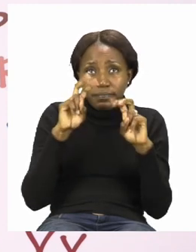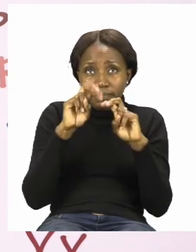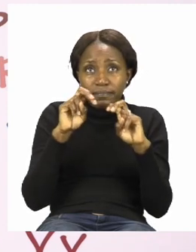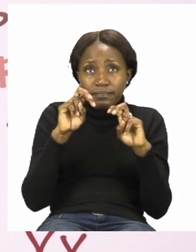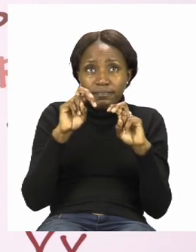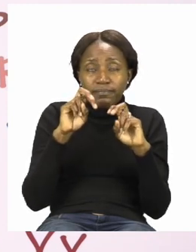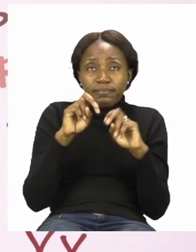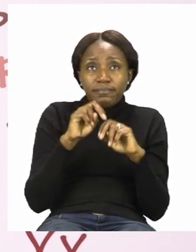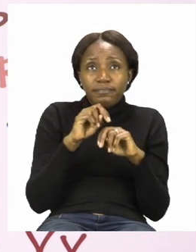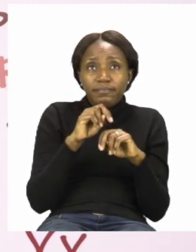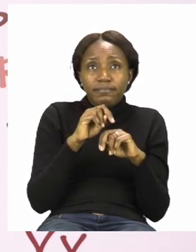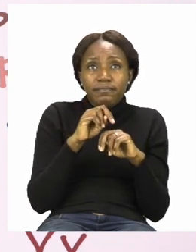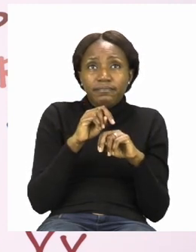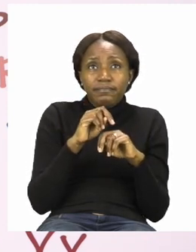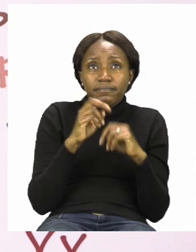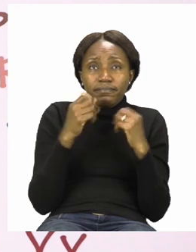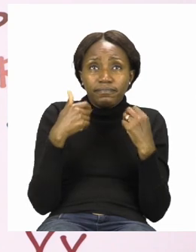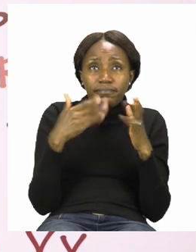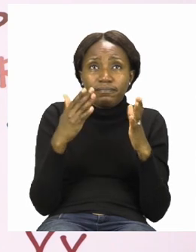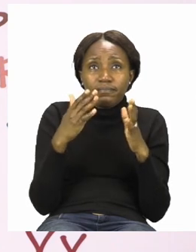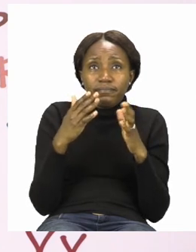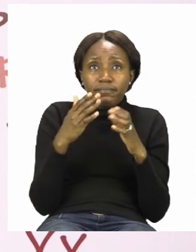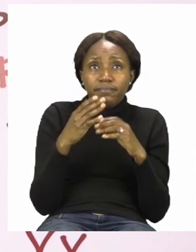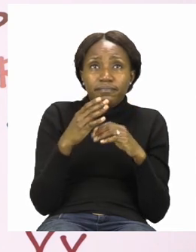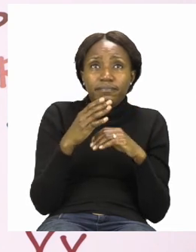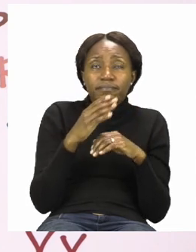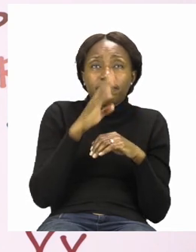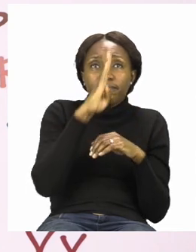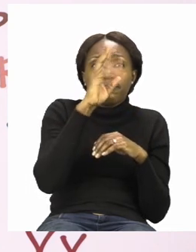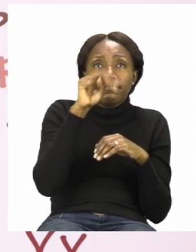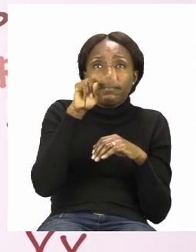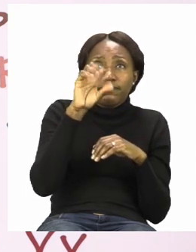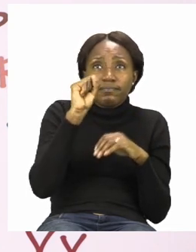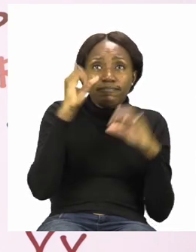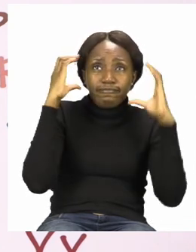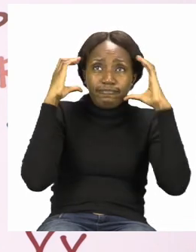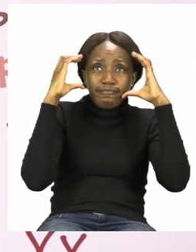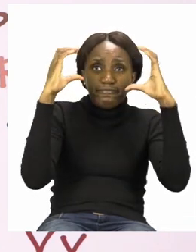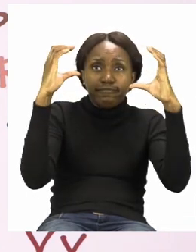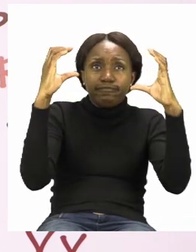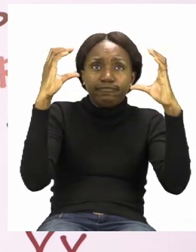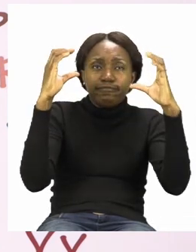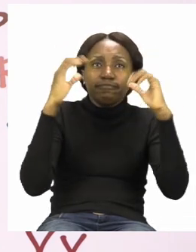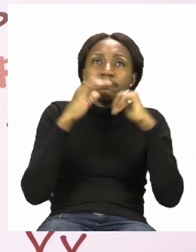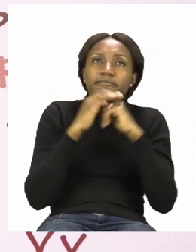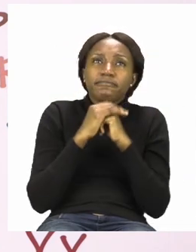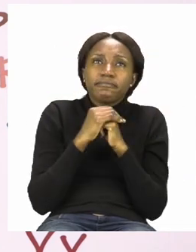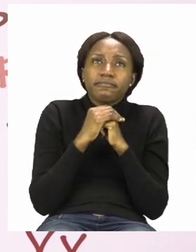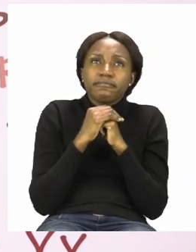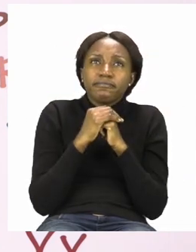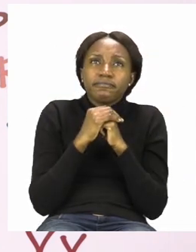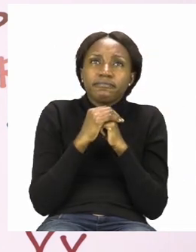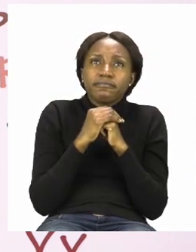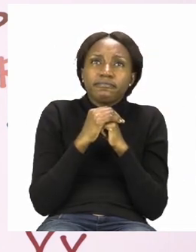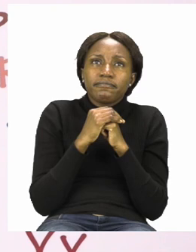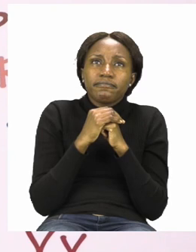We're going to start with the word bus. So we're going to first